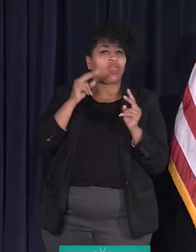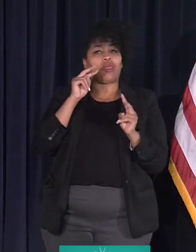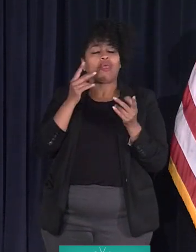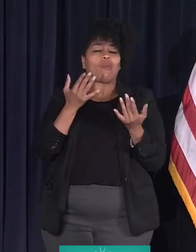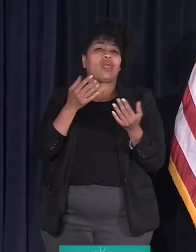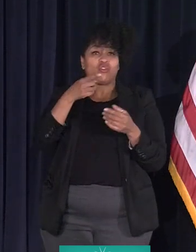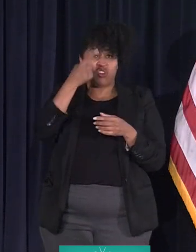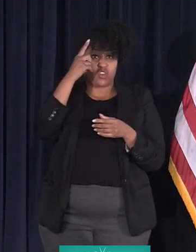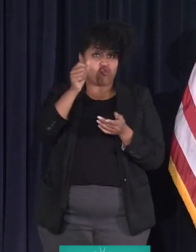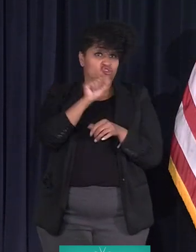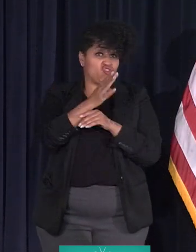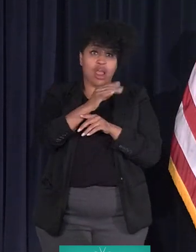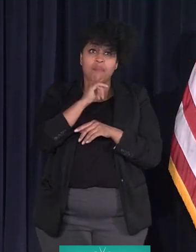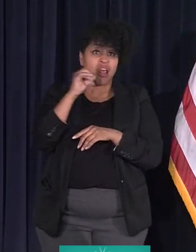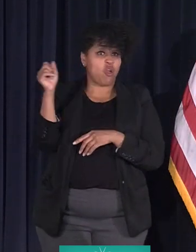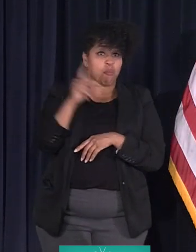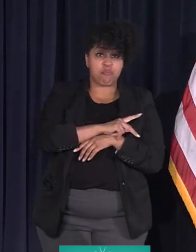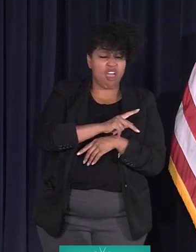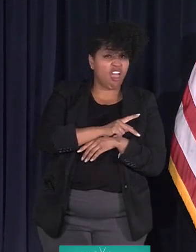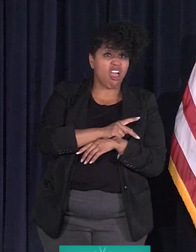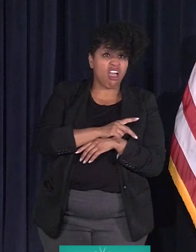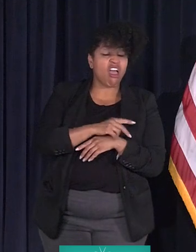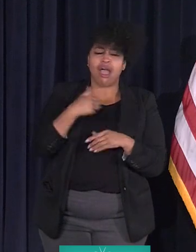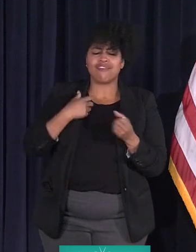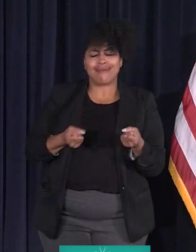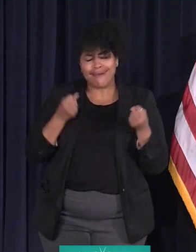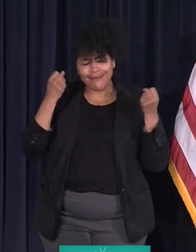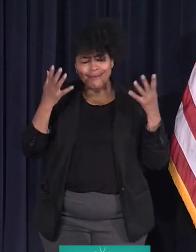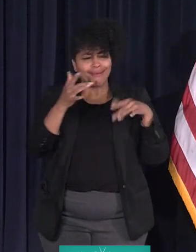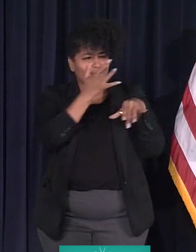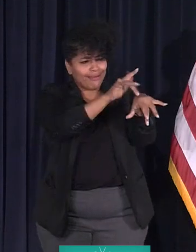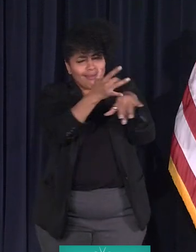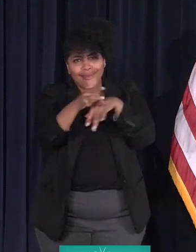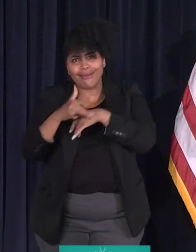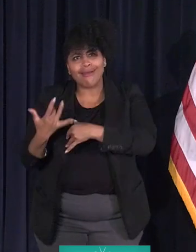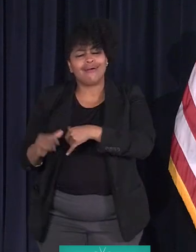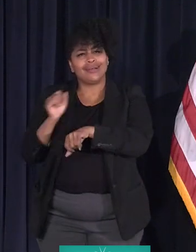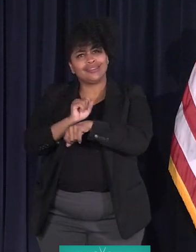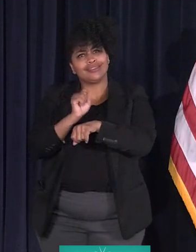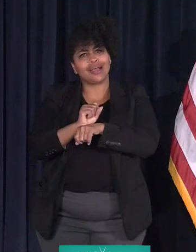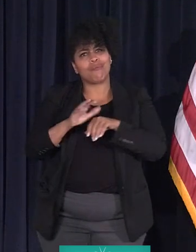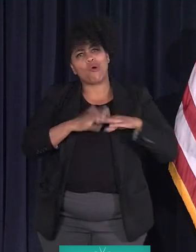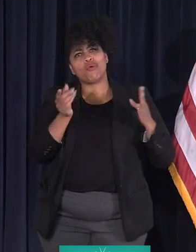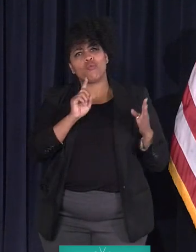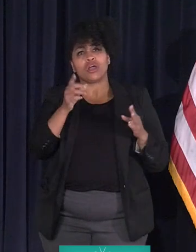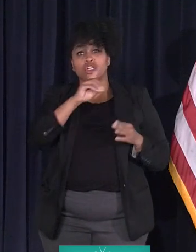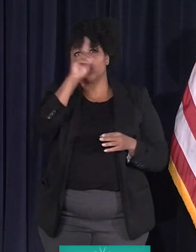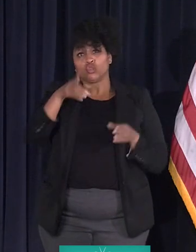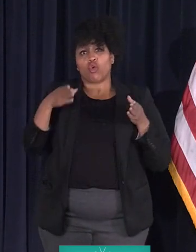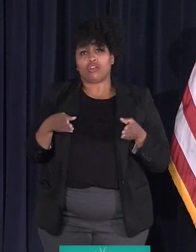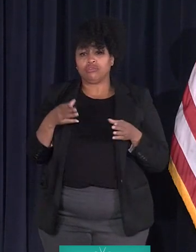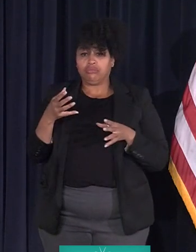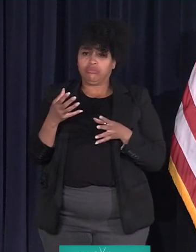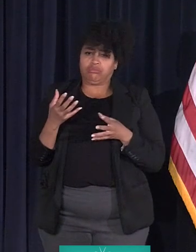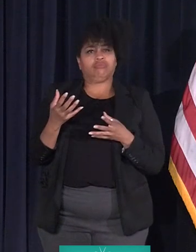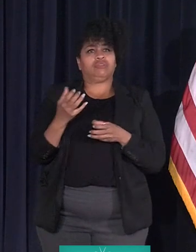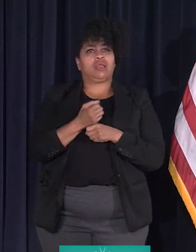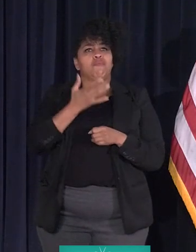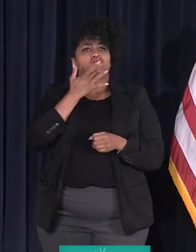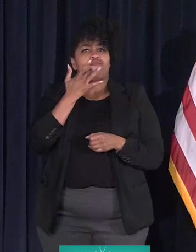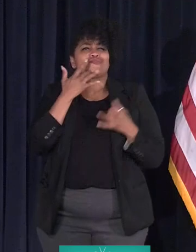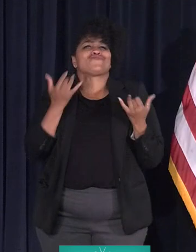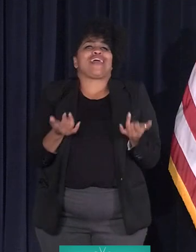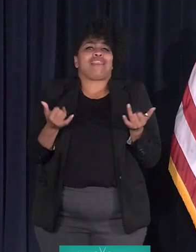job is not coming back, we have a whole bunch of vacant jobs where Detroiters are getting preference right now.